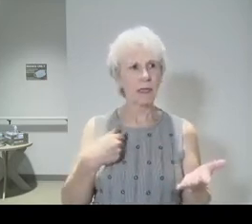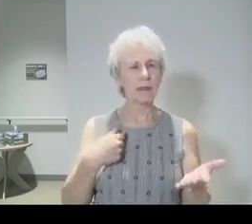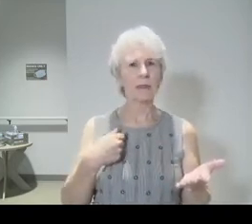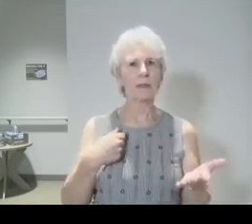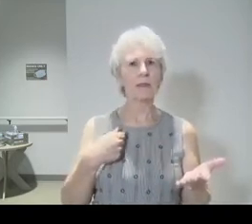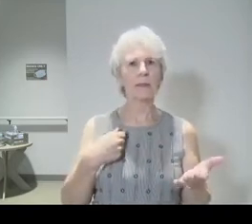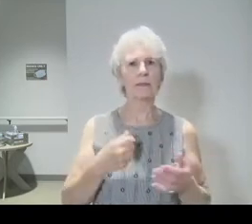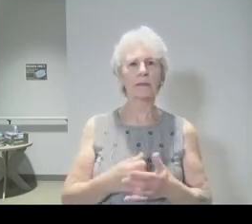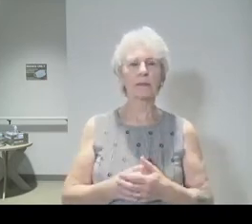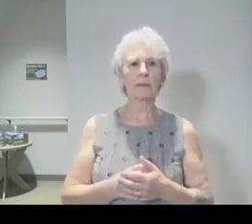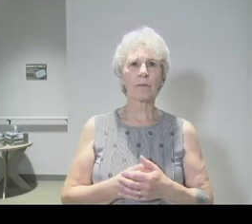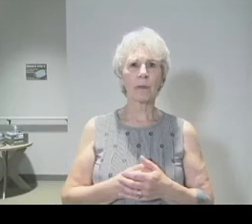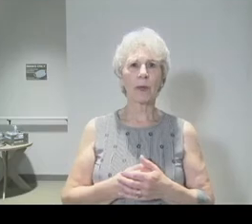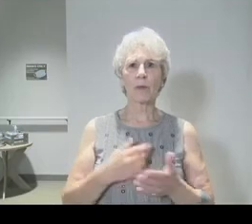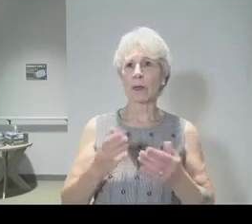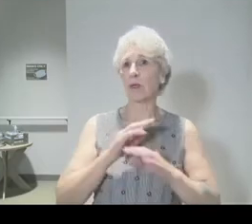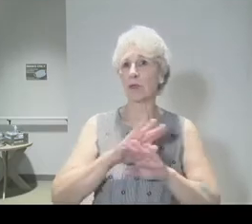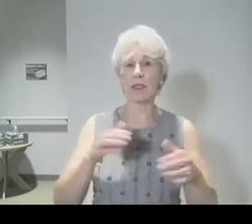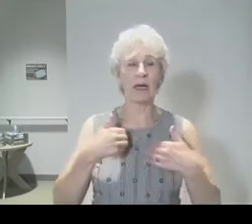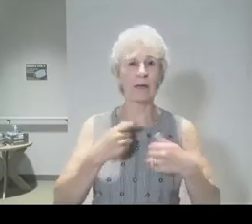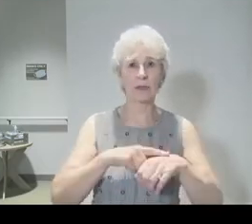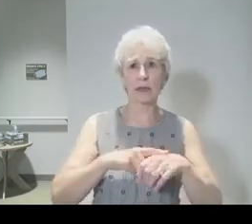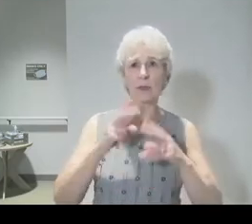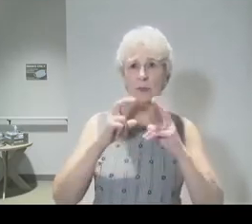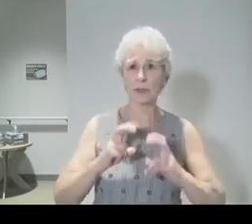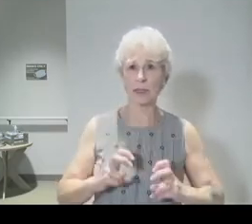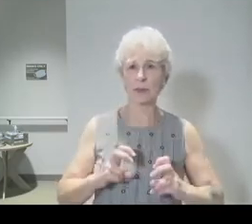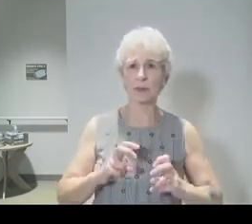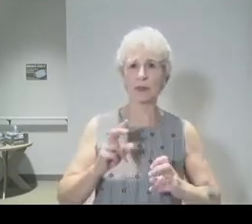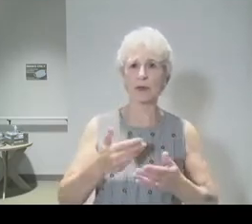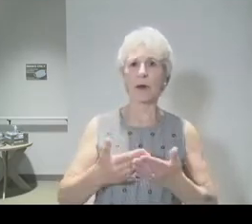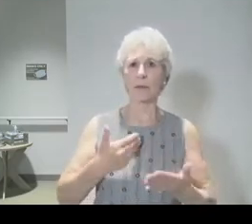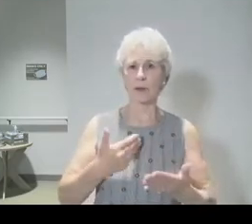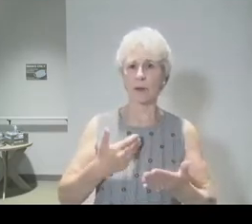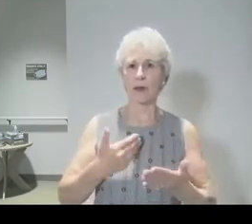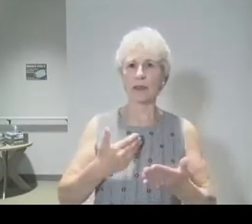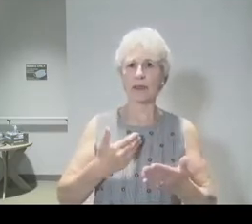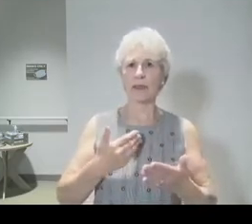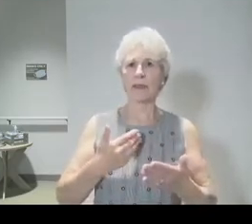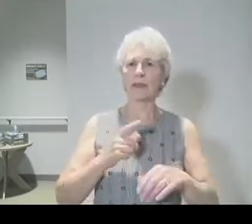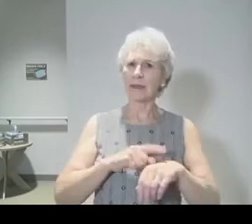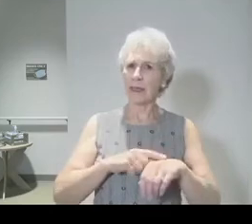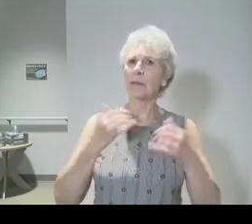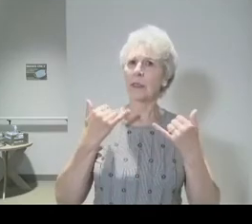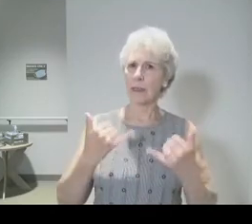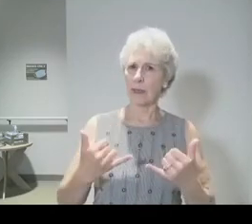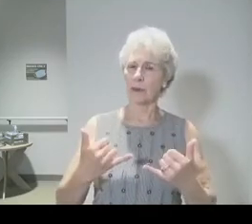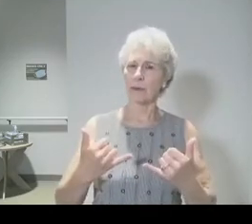In case you didn't have time to examine yourself before this moment I want you to take some time to do it now.